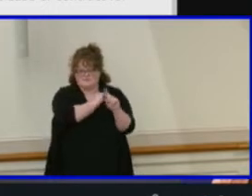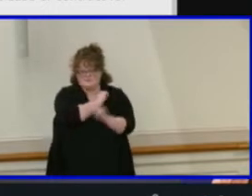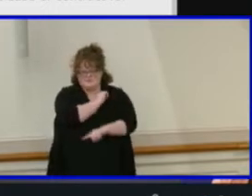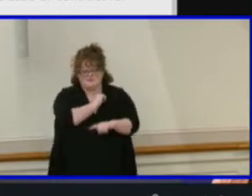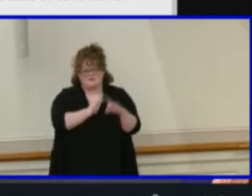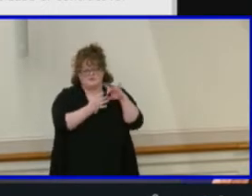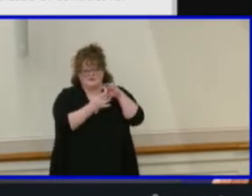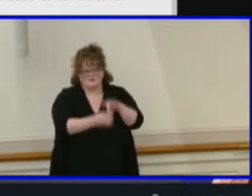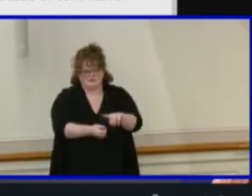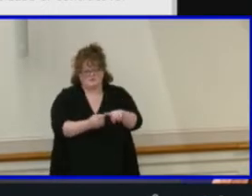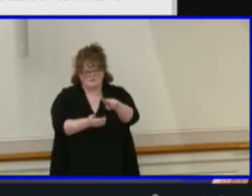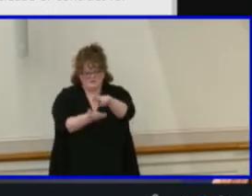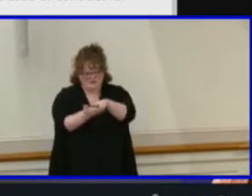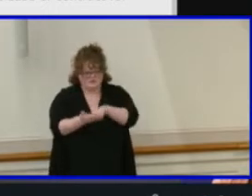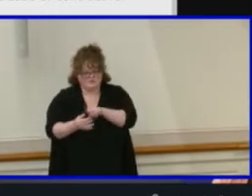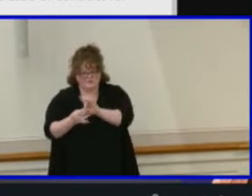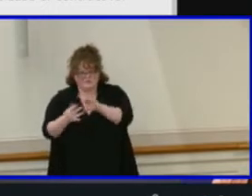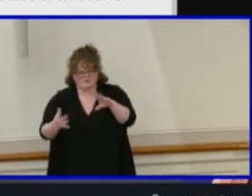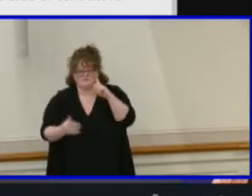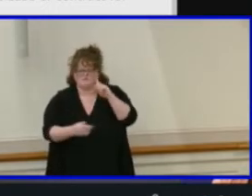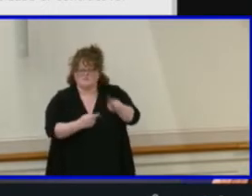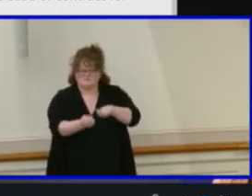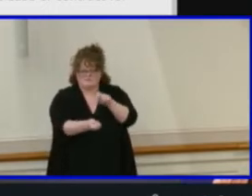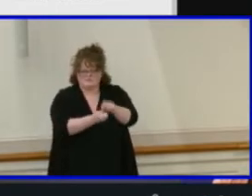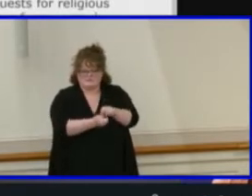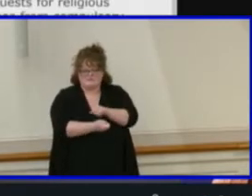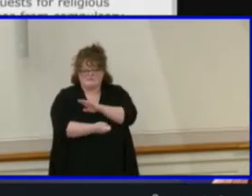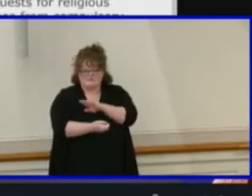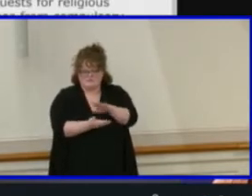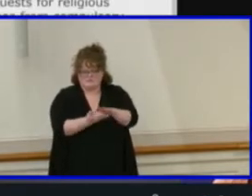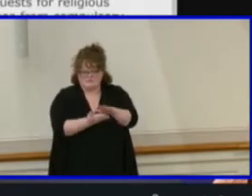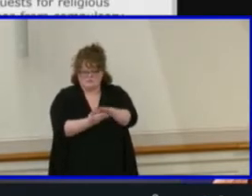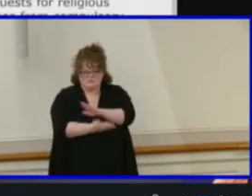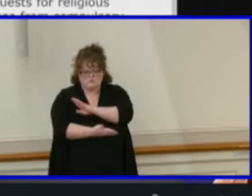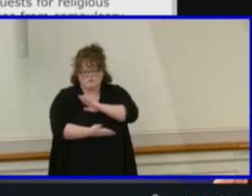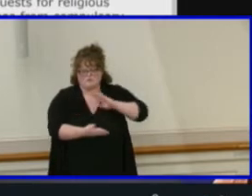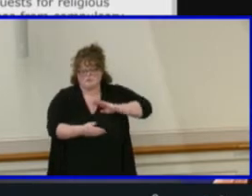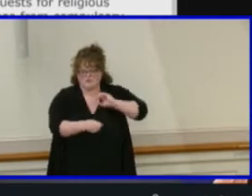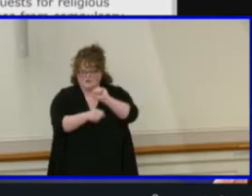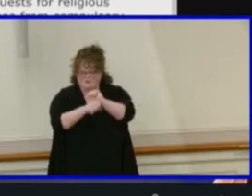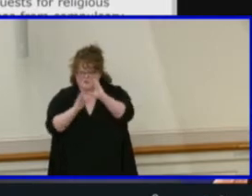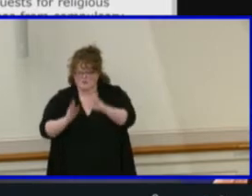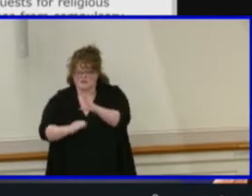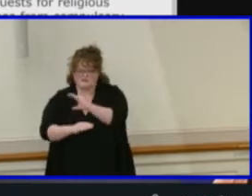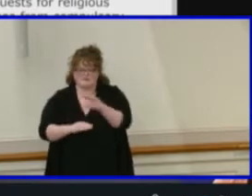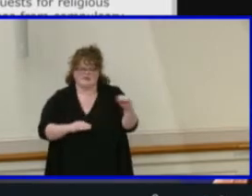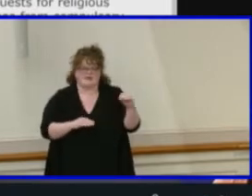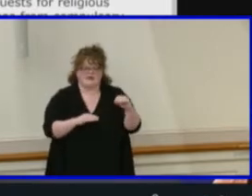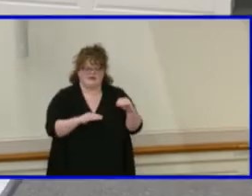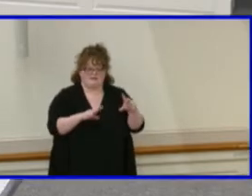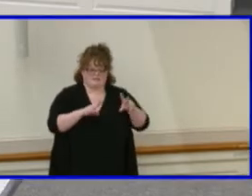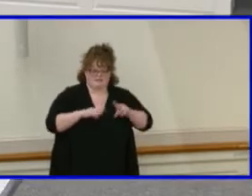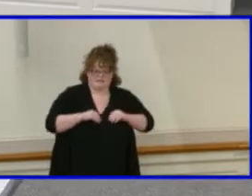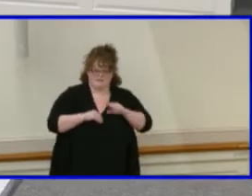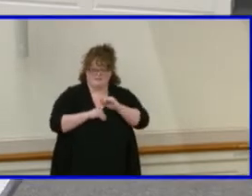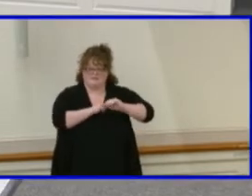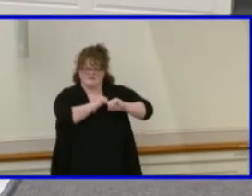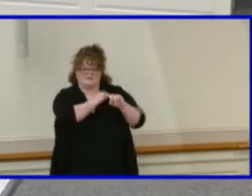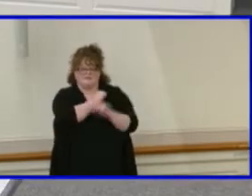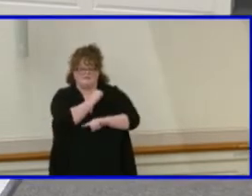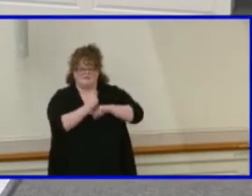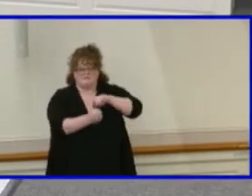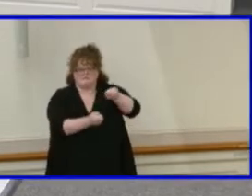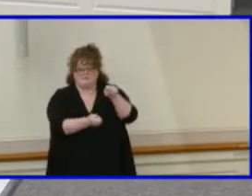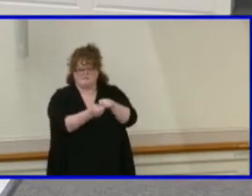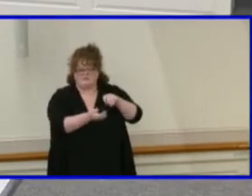contract for specific school board employees and the admission and discipline of specific students including requests